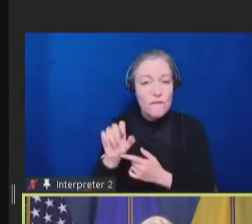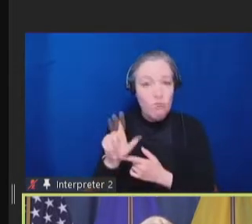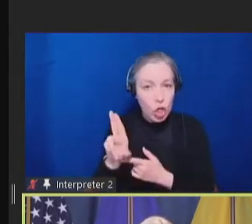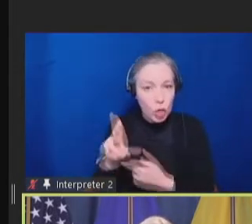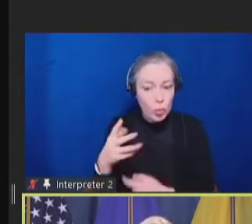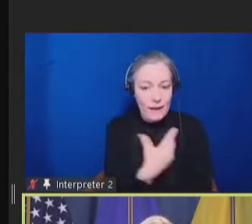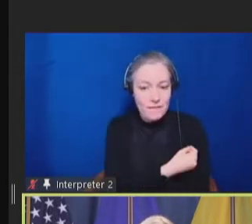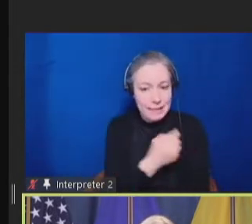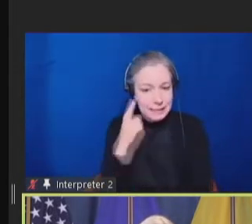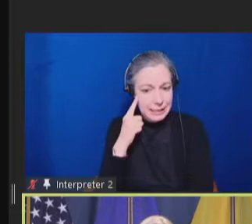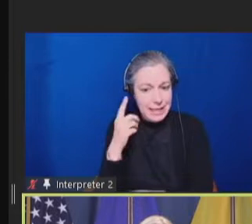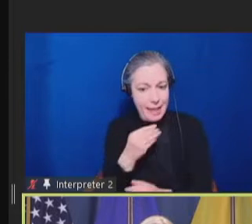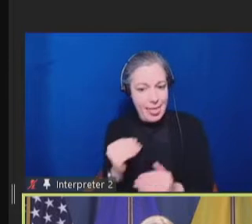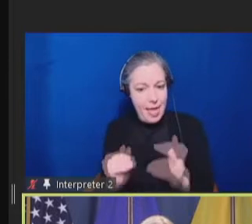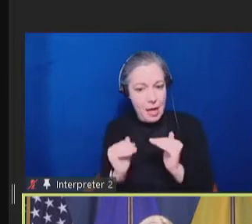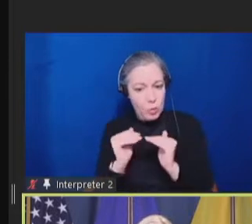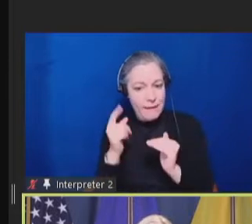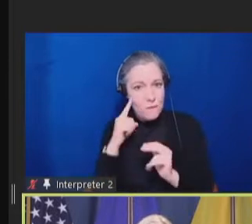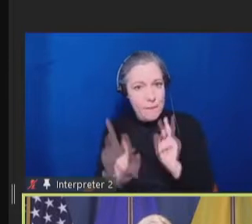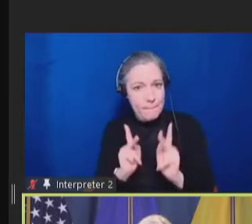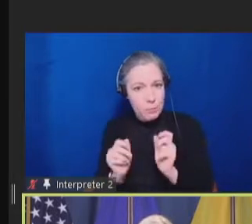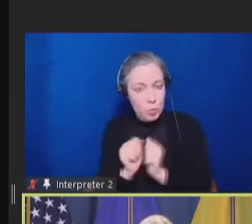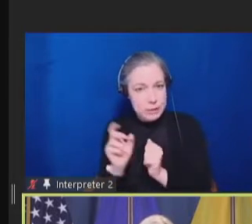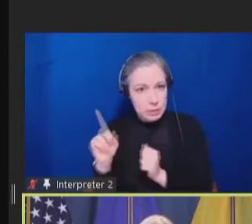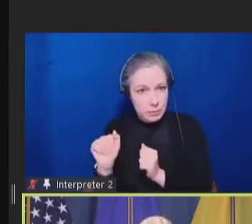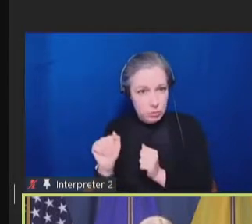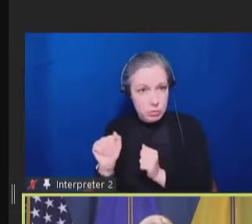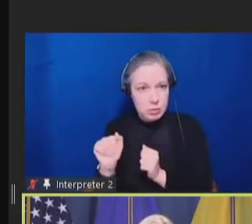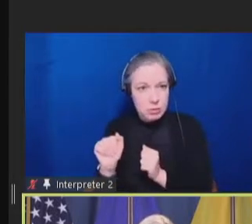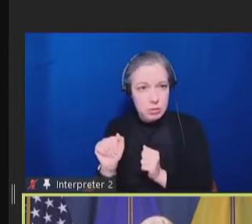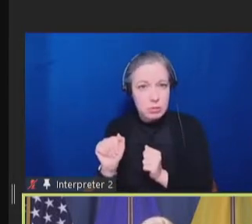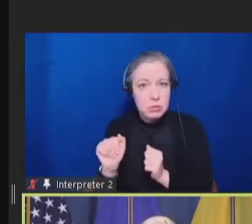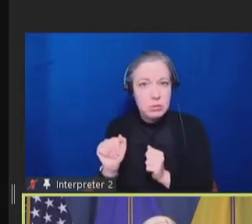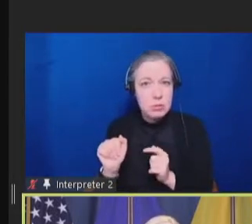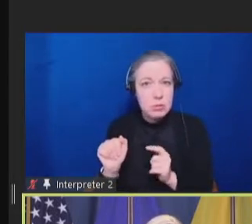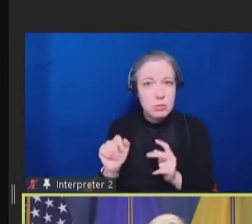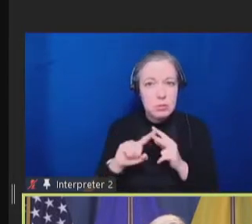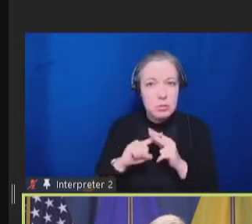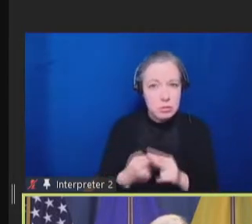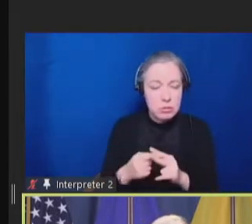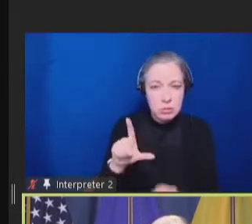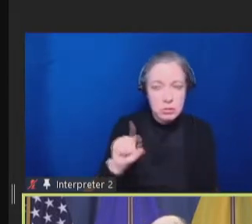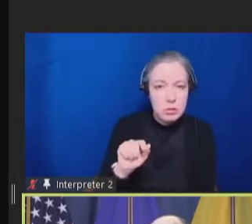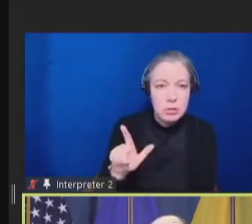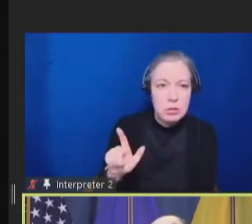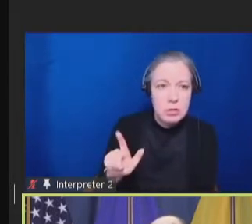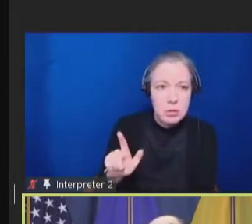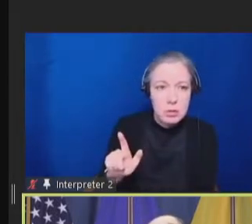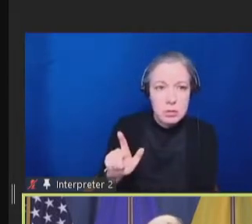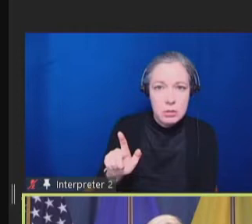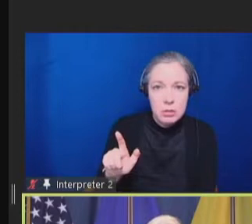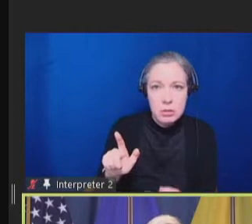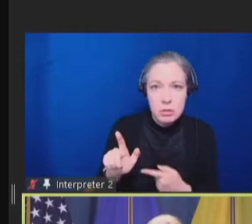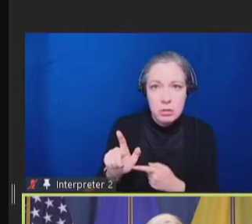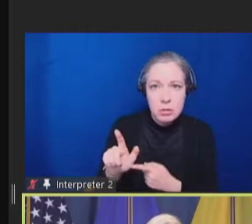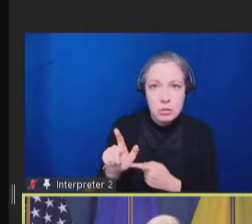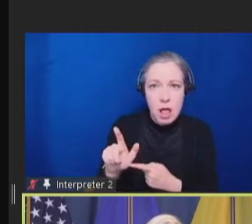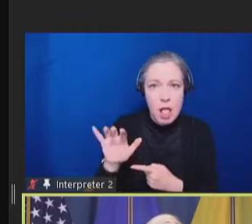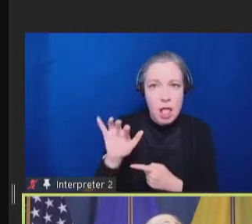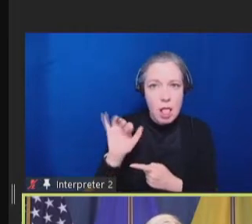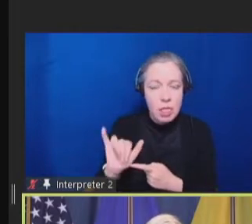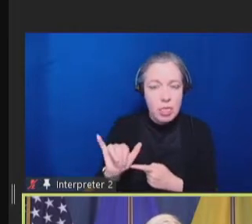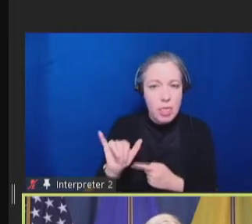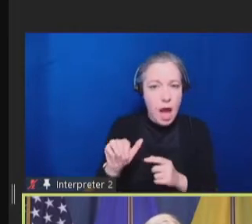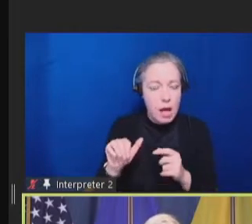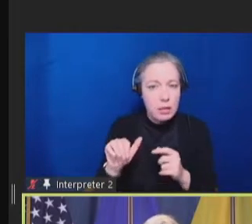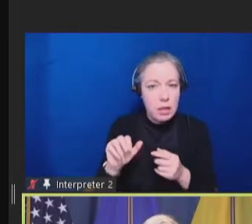to 2021, the annual age standardized prevalence of influenza vaccine was consistently lower in American adults